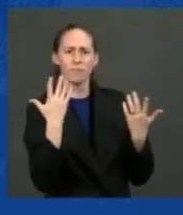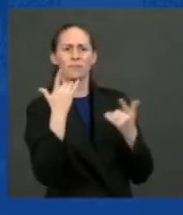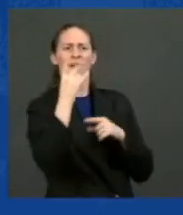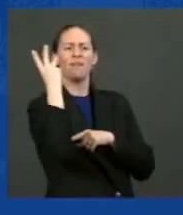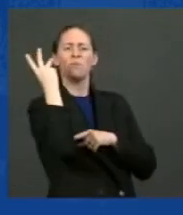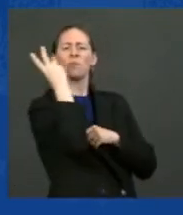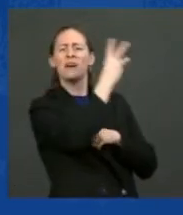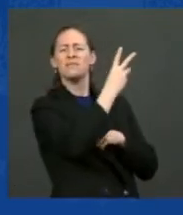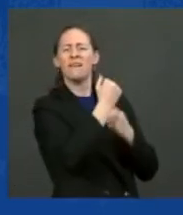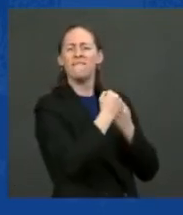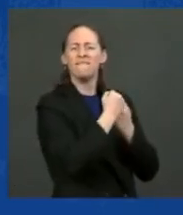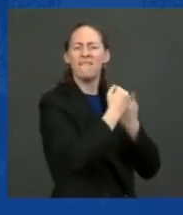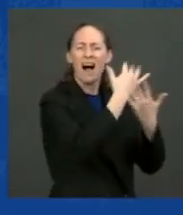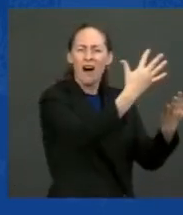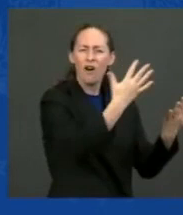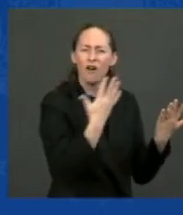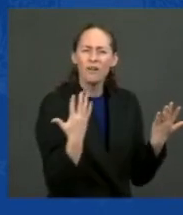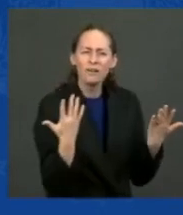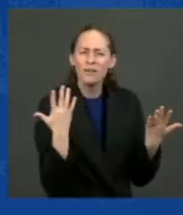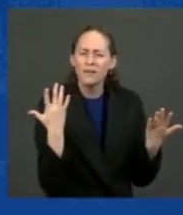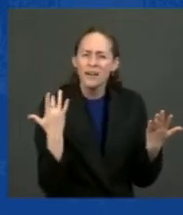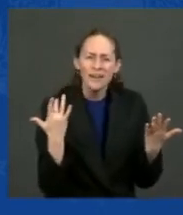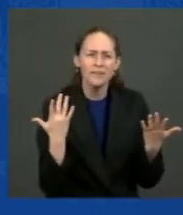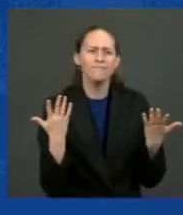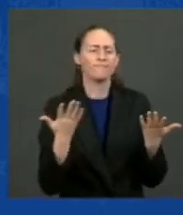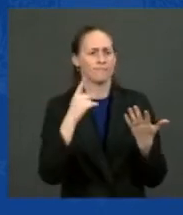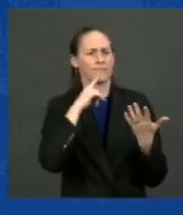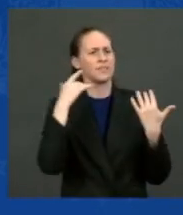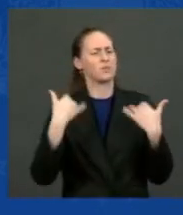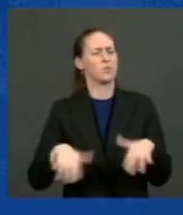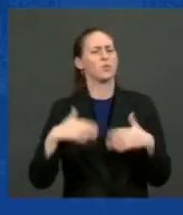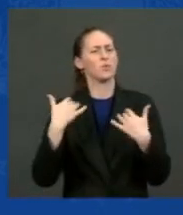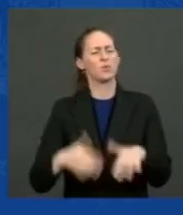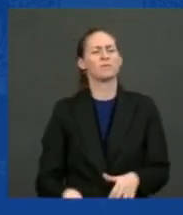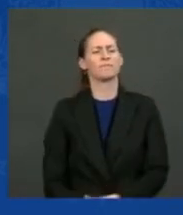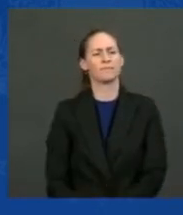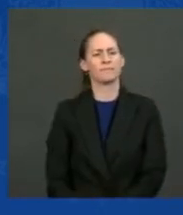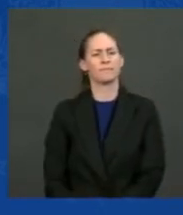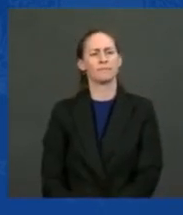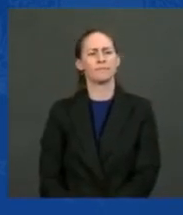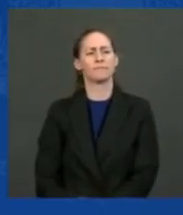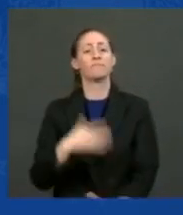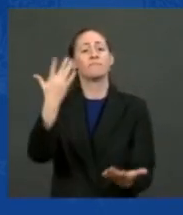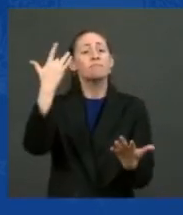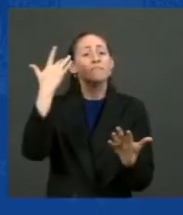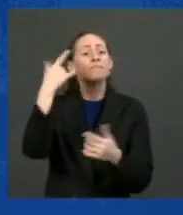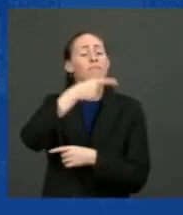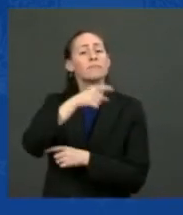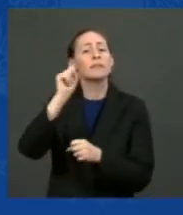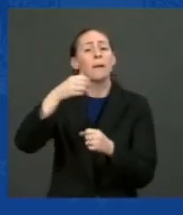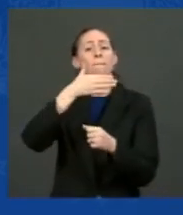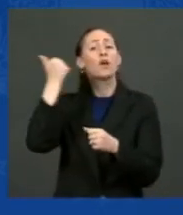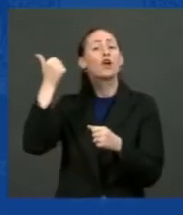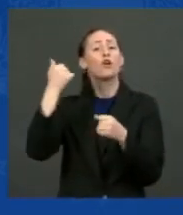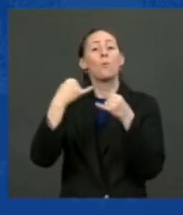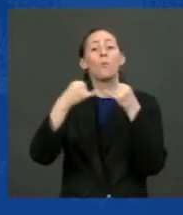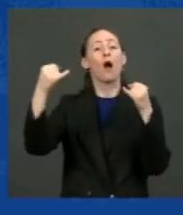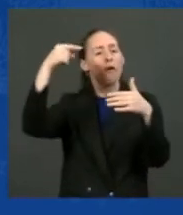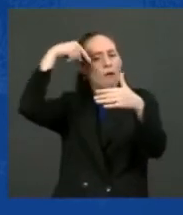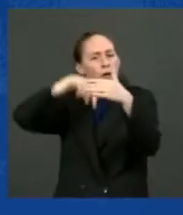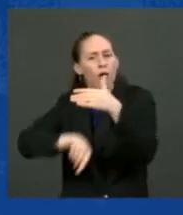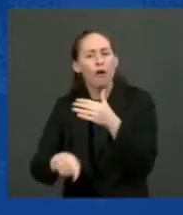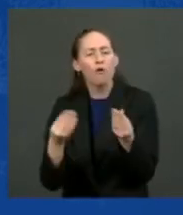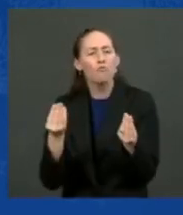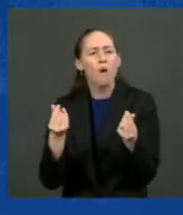guess what? It's a hell of a lot safer to have those wires underground, not being knocked down